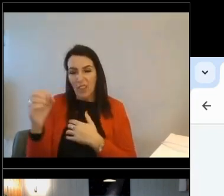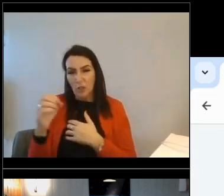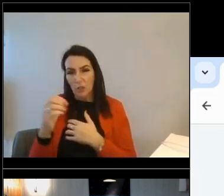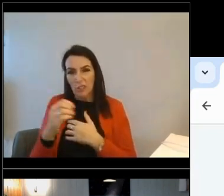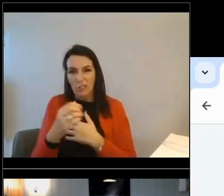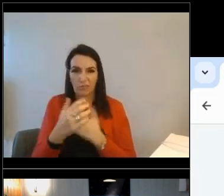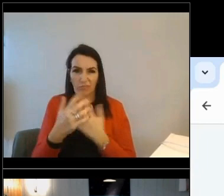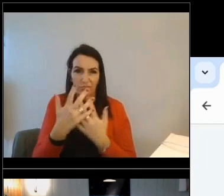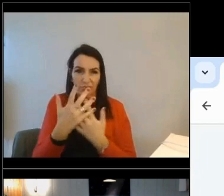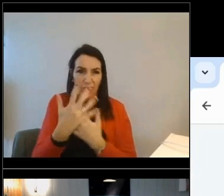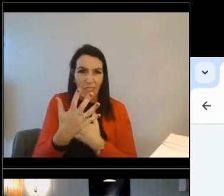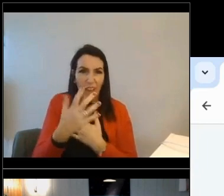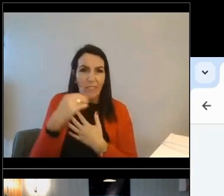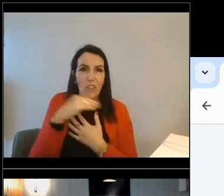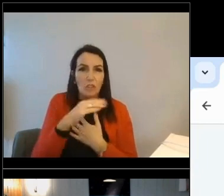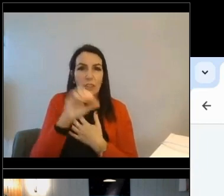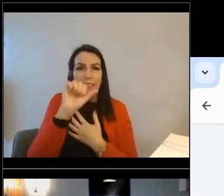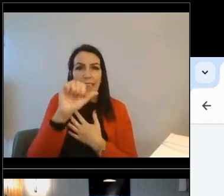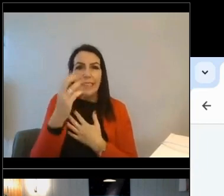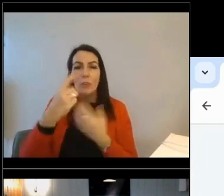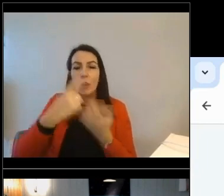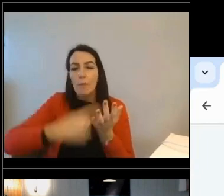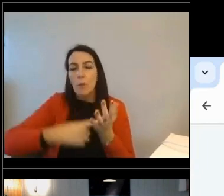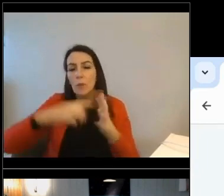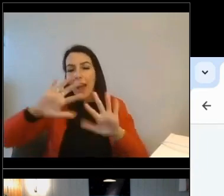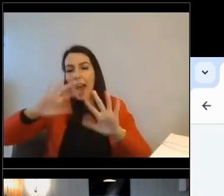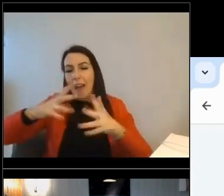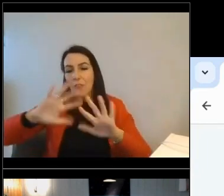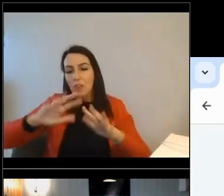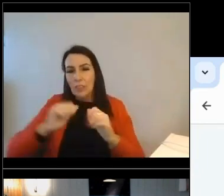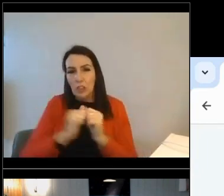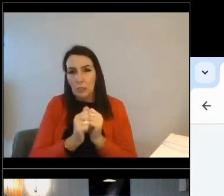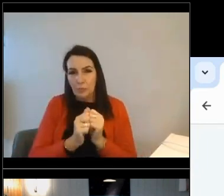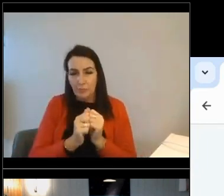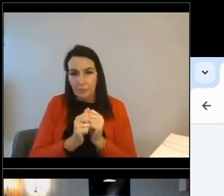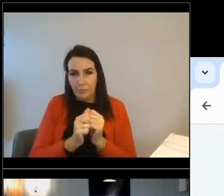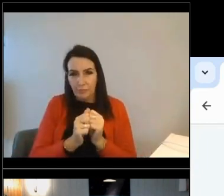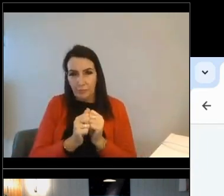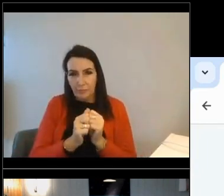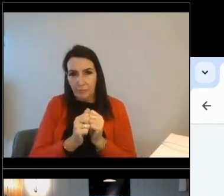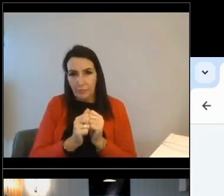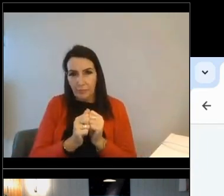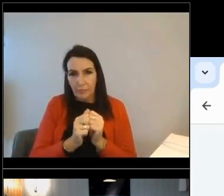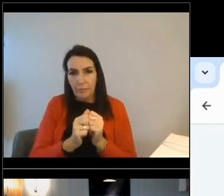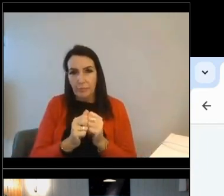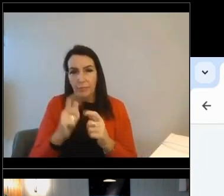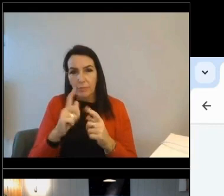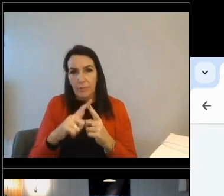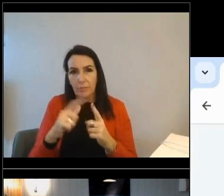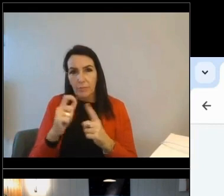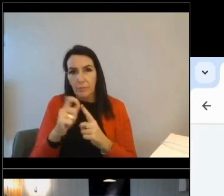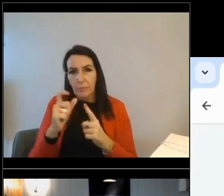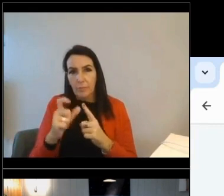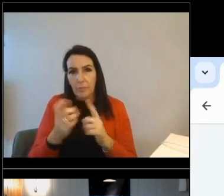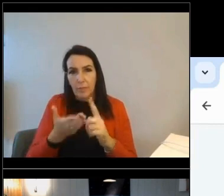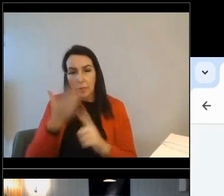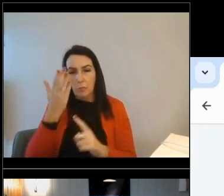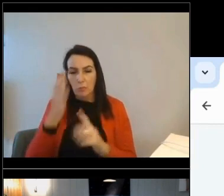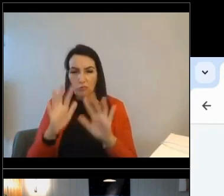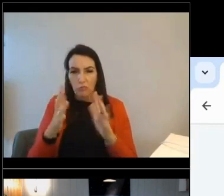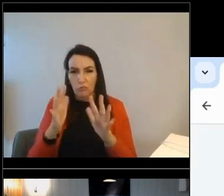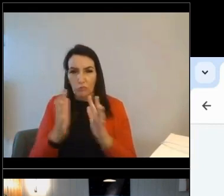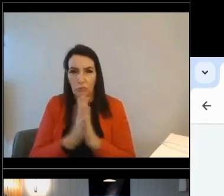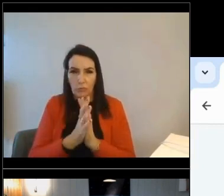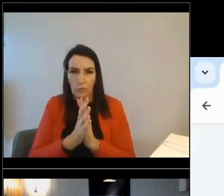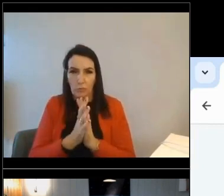a year on average. And it has the happy coincidence of, you know, jumping at EPC from a D up to a B. So if that's